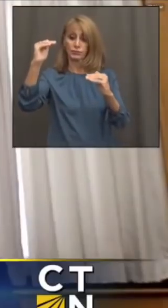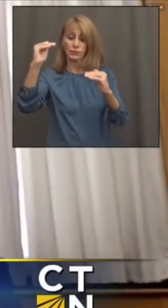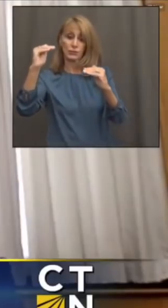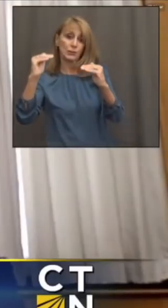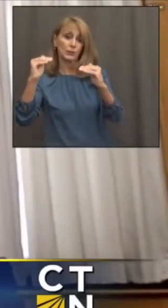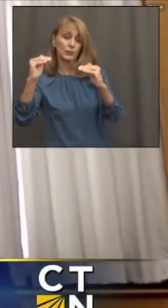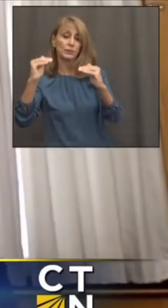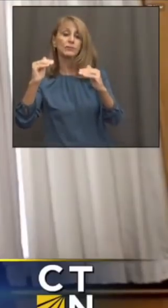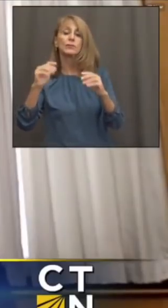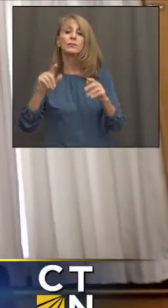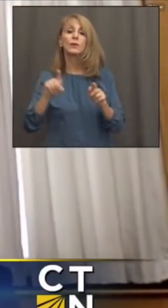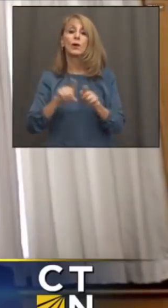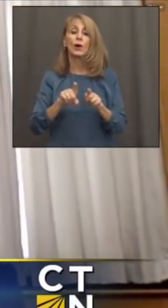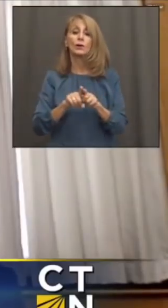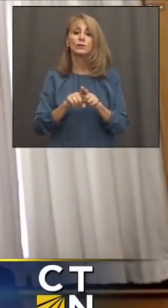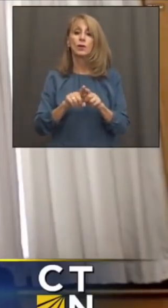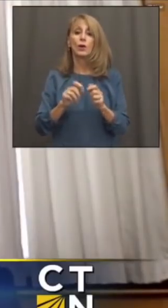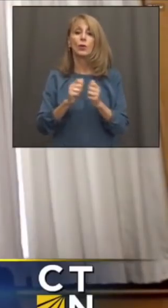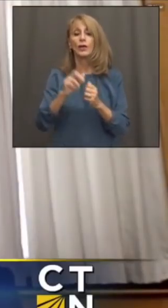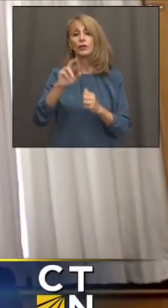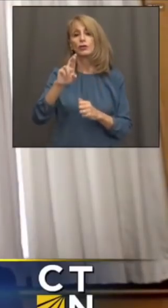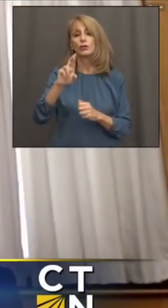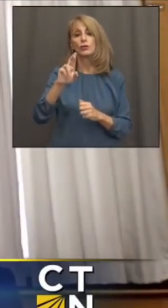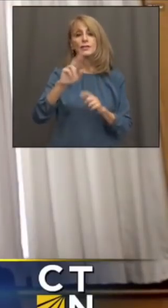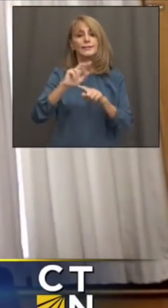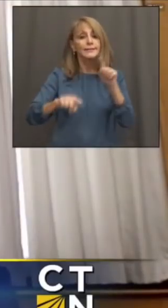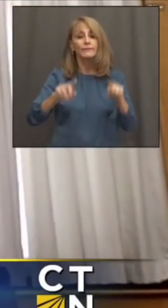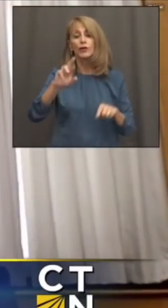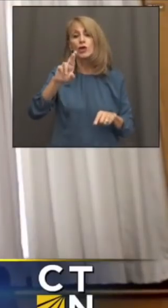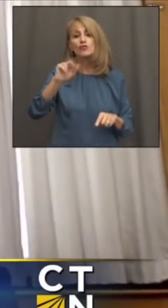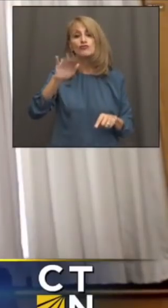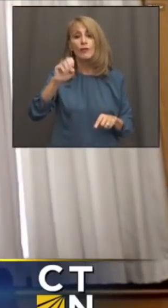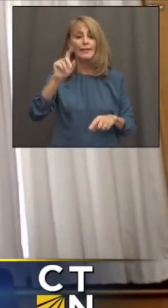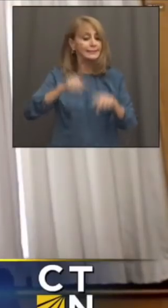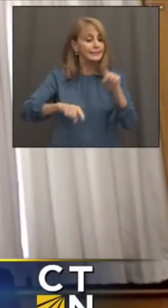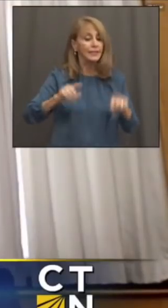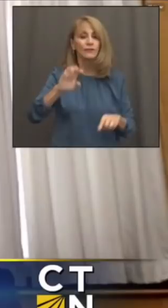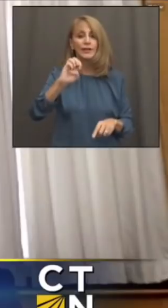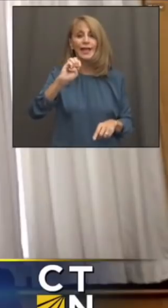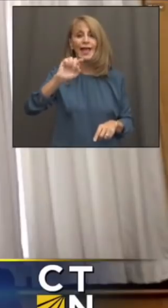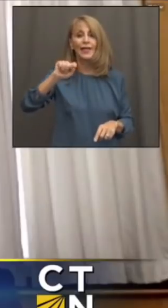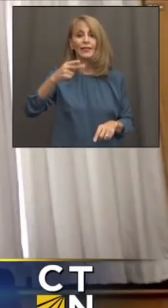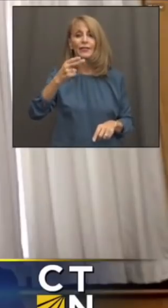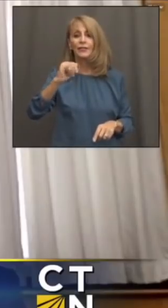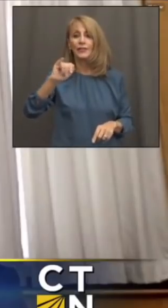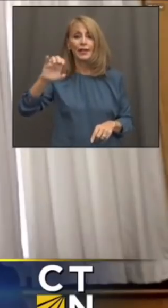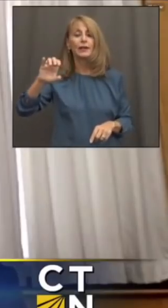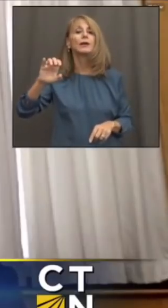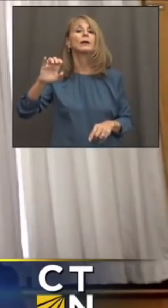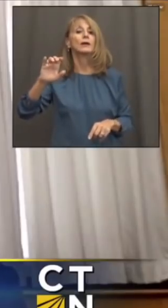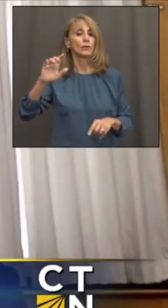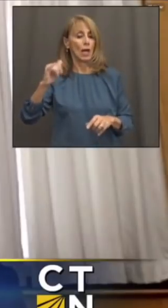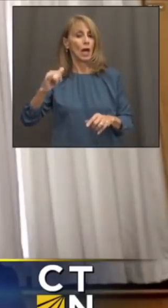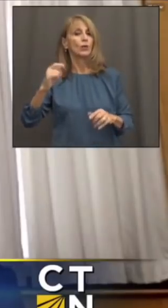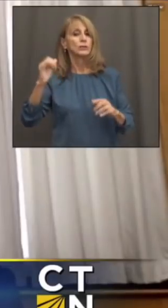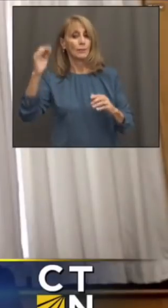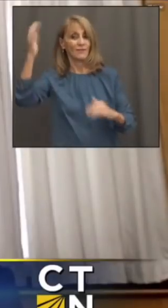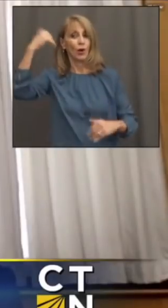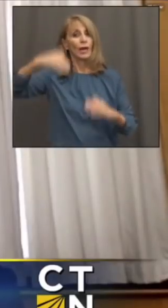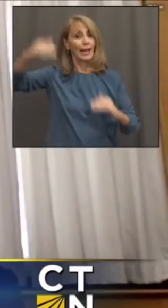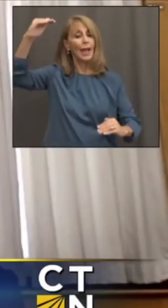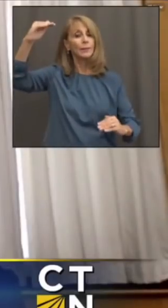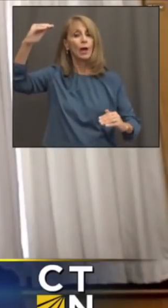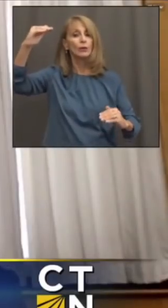We're seeing that too in the racial and ethnic, uh, breakdown of, of vaccination rates where, you know, we are starting to close those